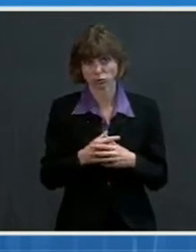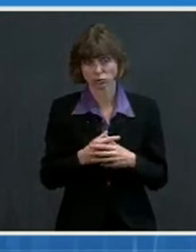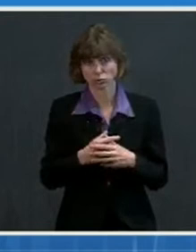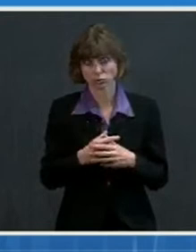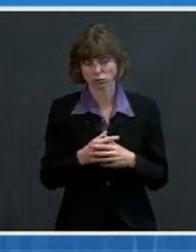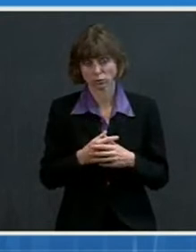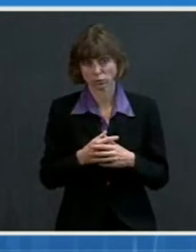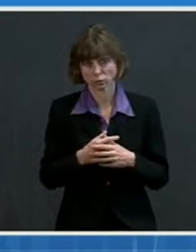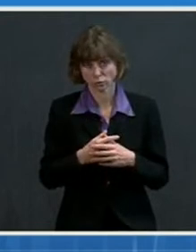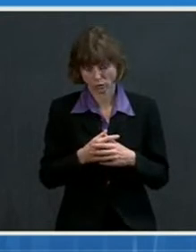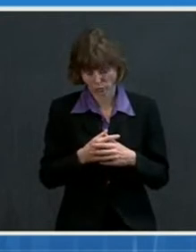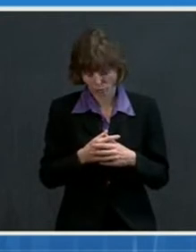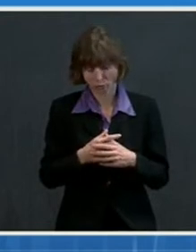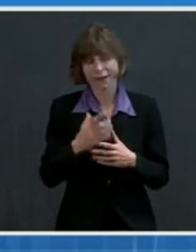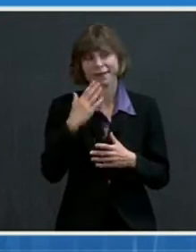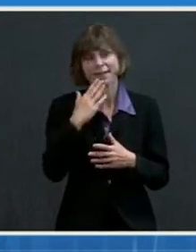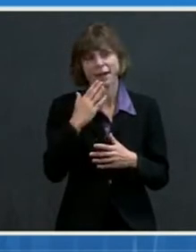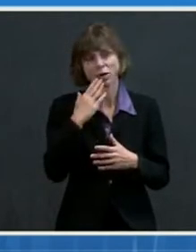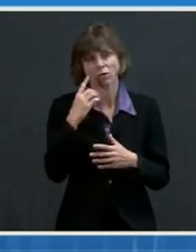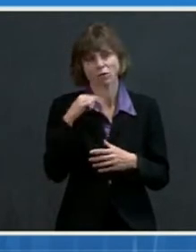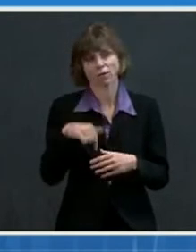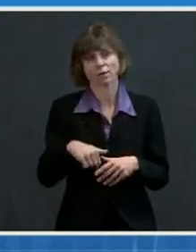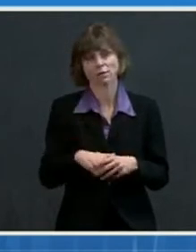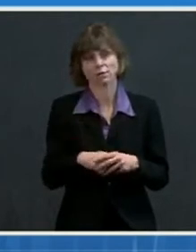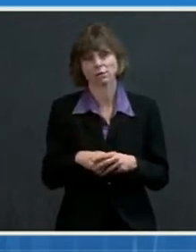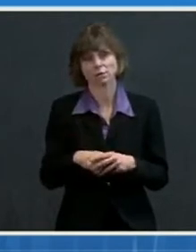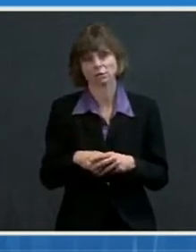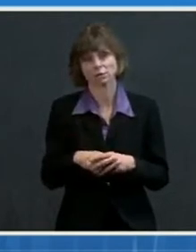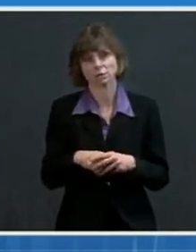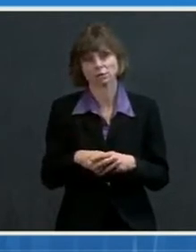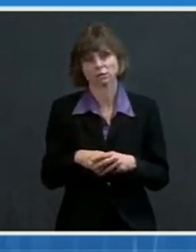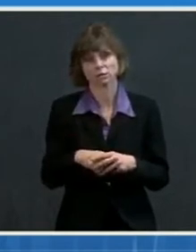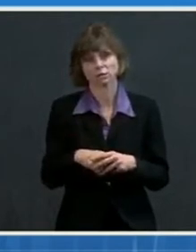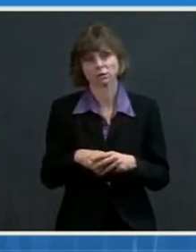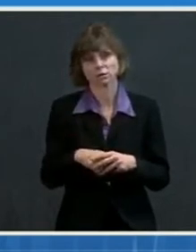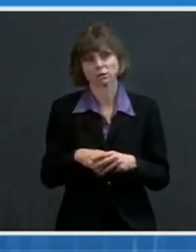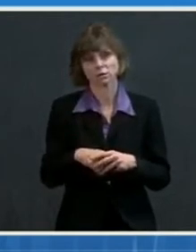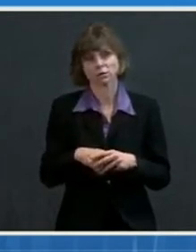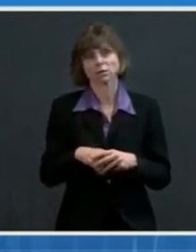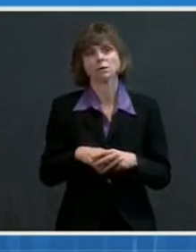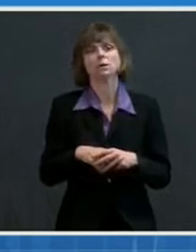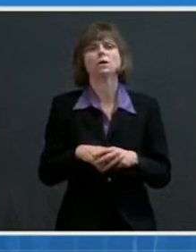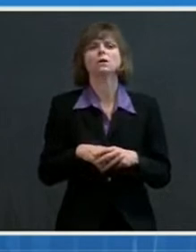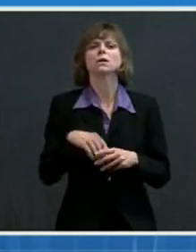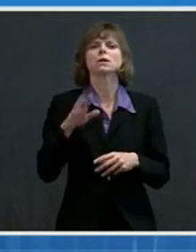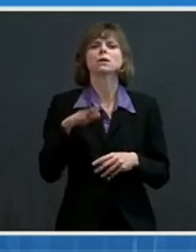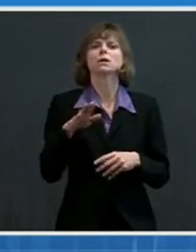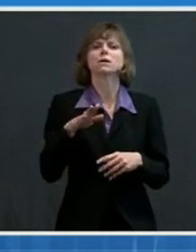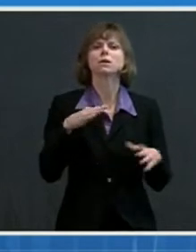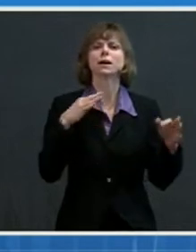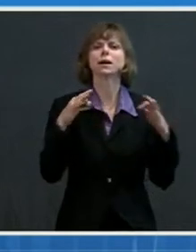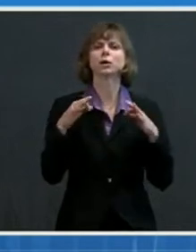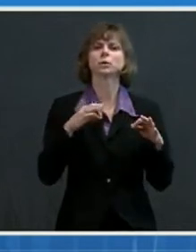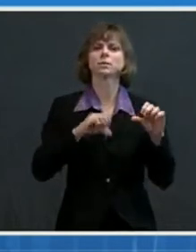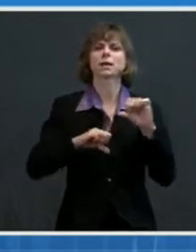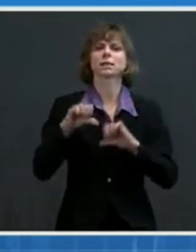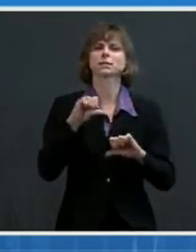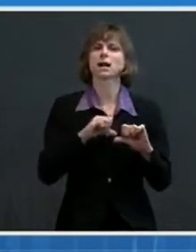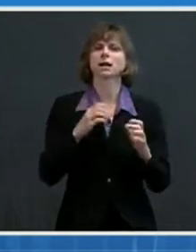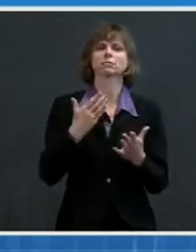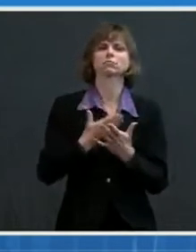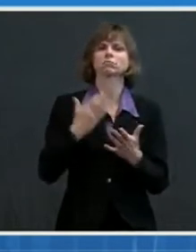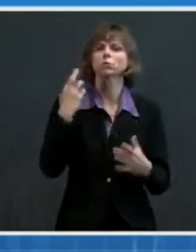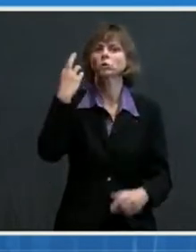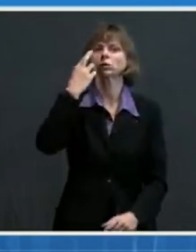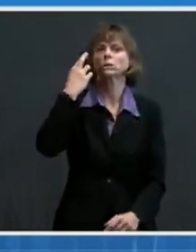Hi, thanks so much for doing this. Um, can you explain what the scientific justification is for not changing the